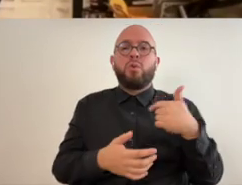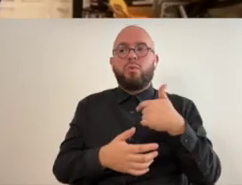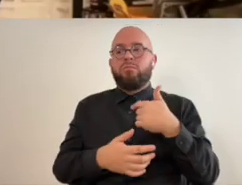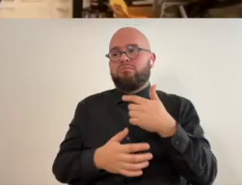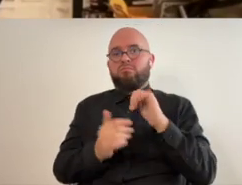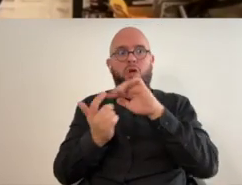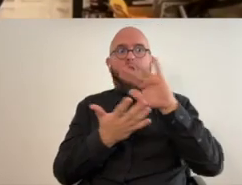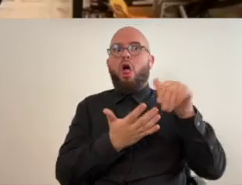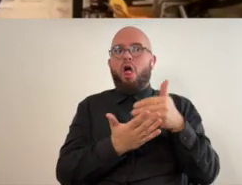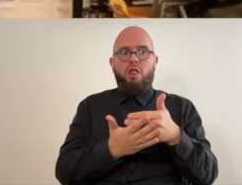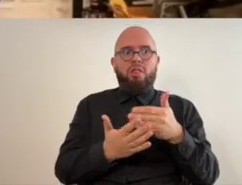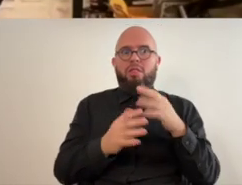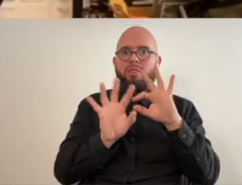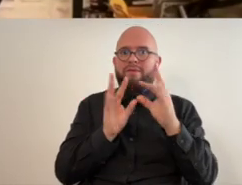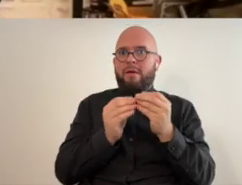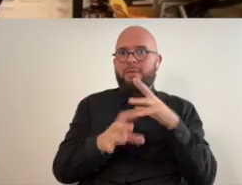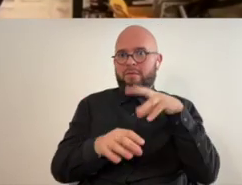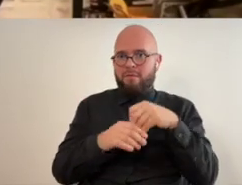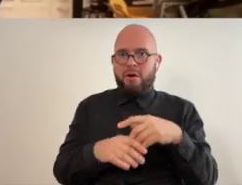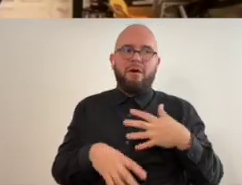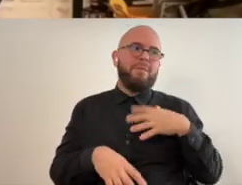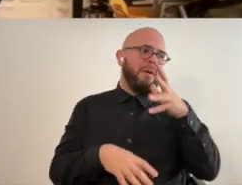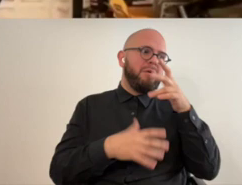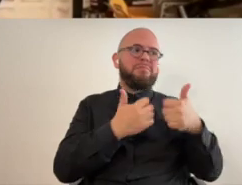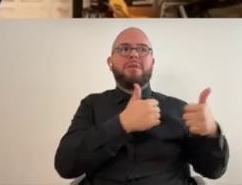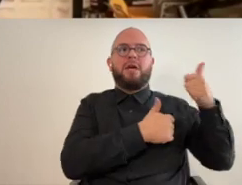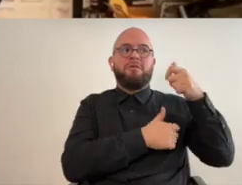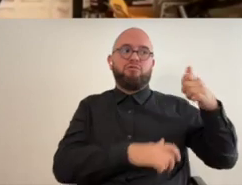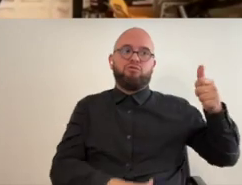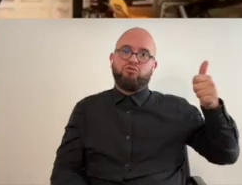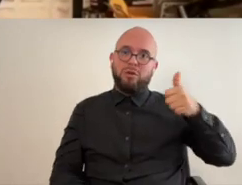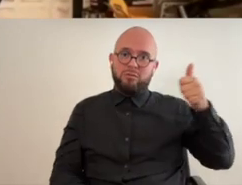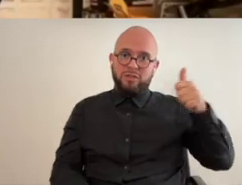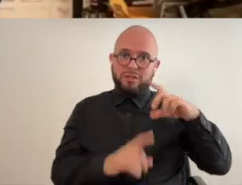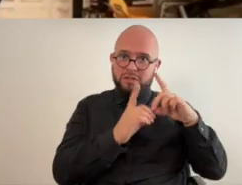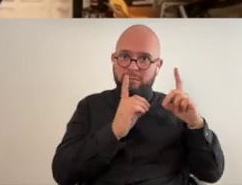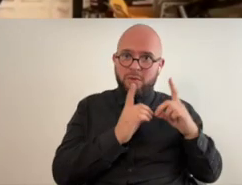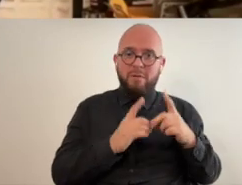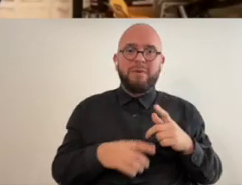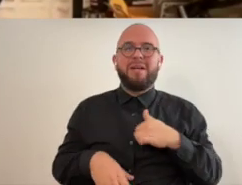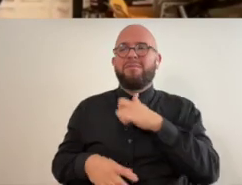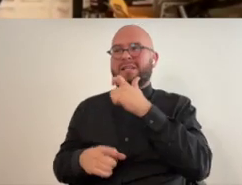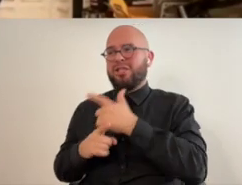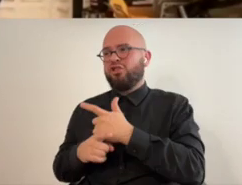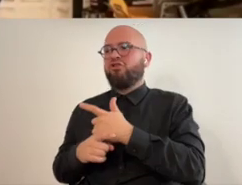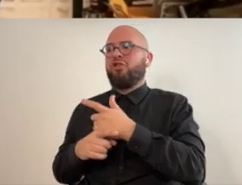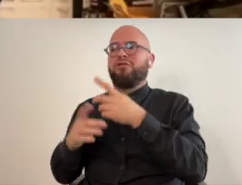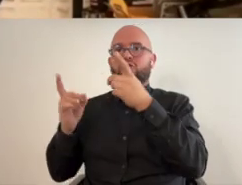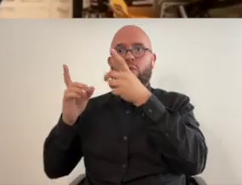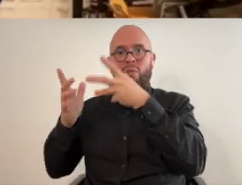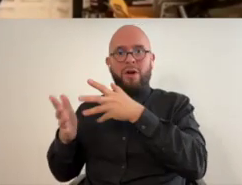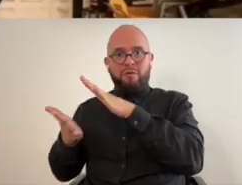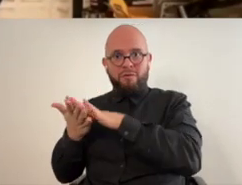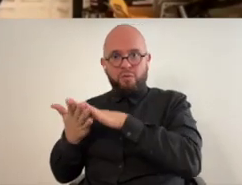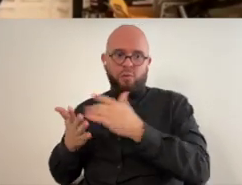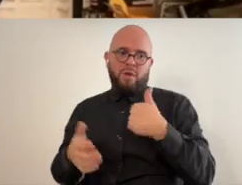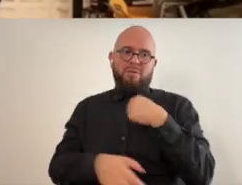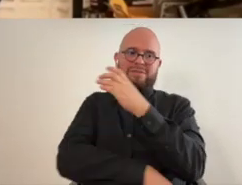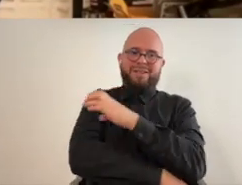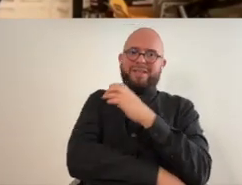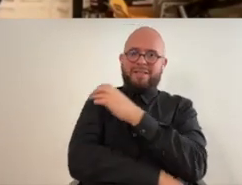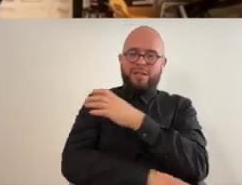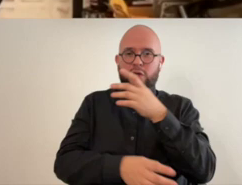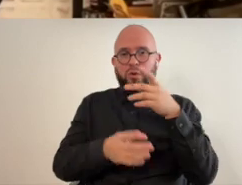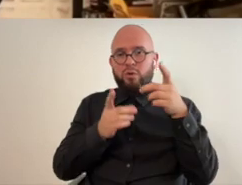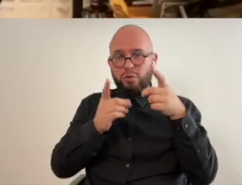and we were all involved my mom was the you know head of the transportation department my sister was you know the director of the school